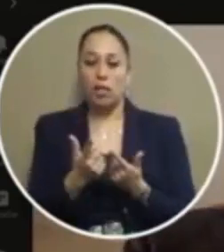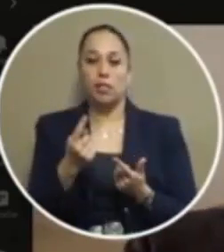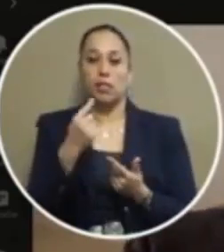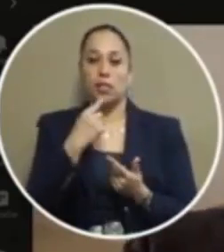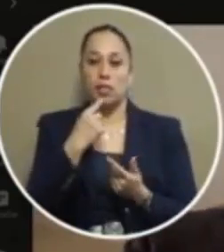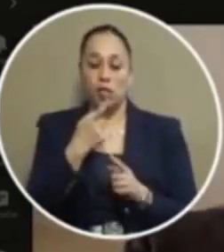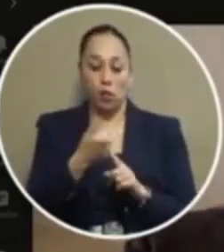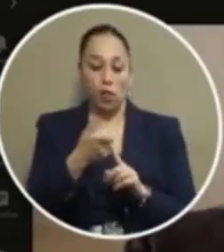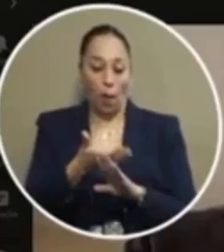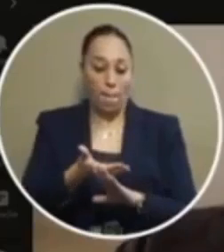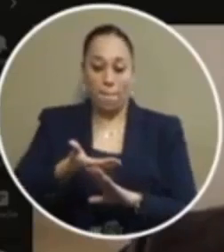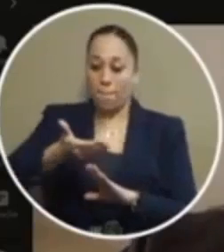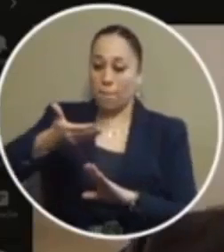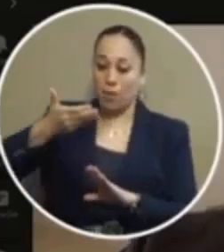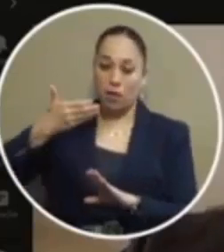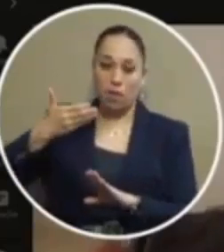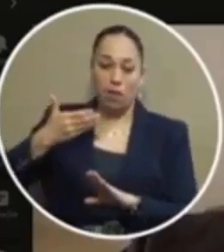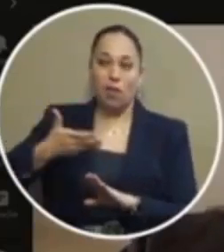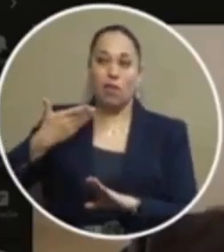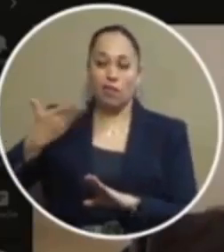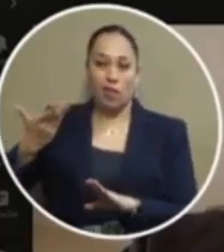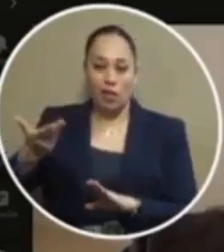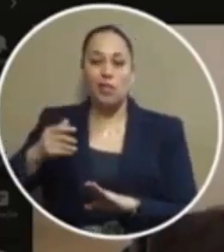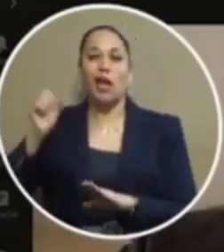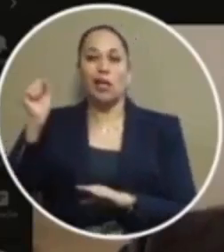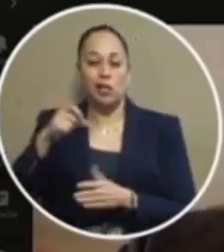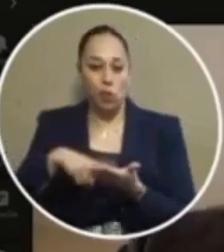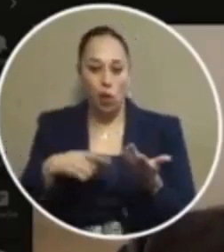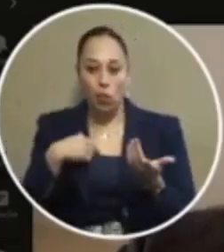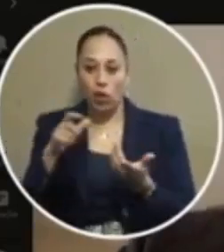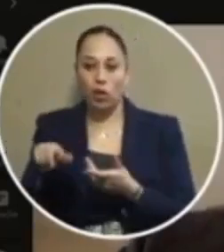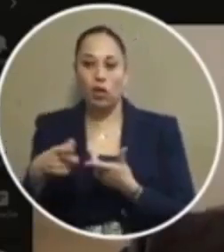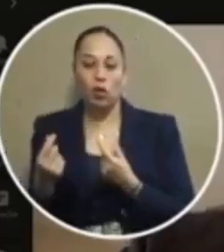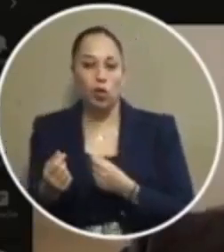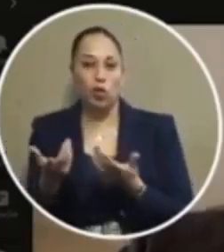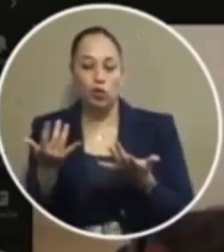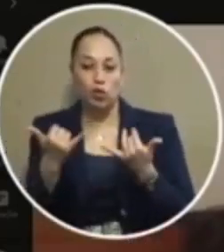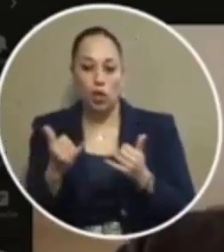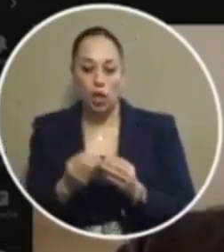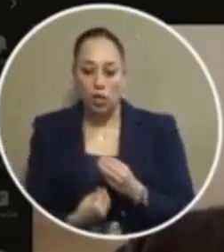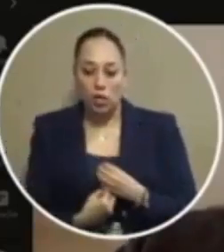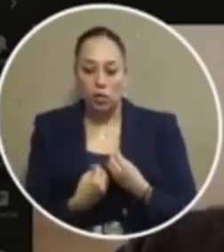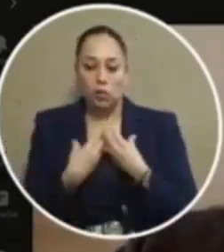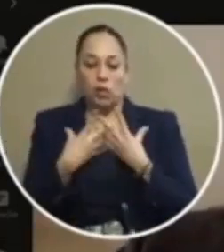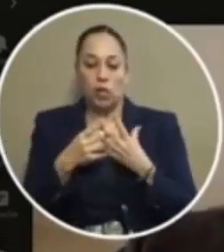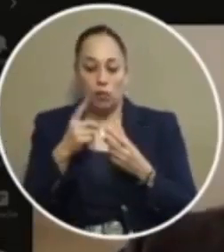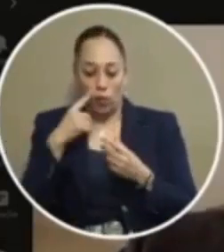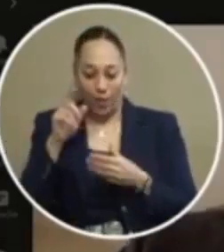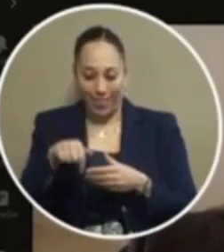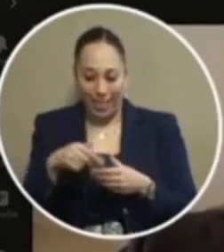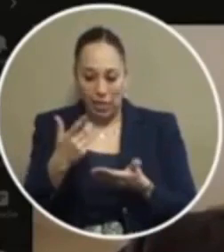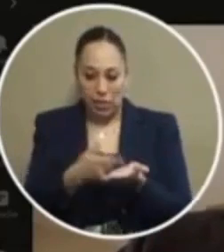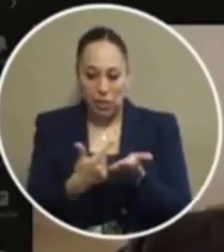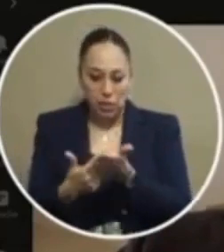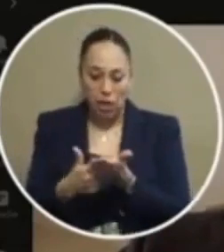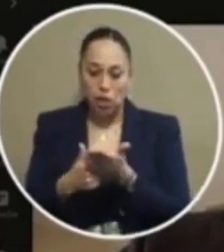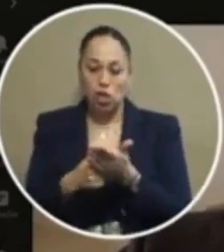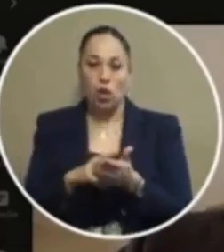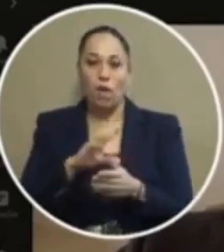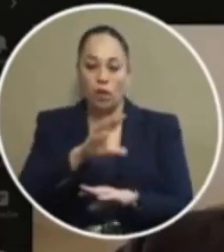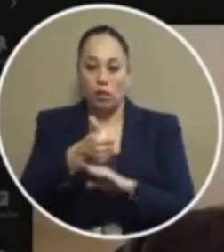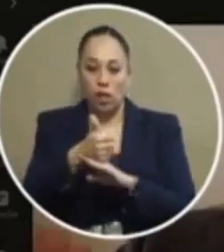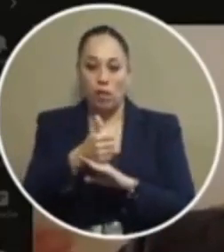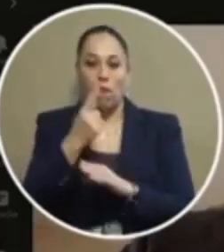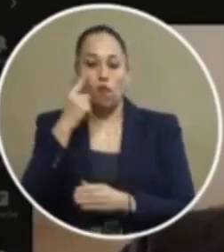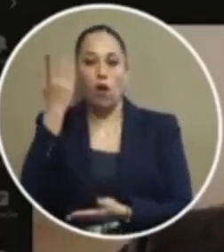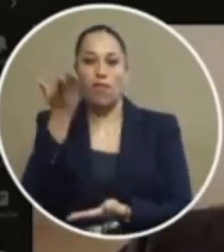from previous directives again i think what we did today is in the spirit of that relative to the discussion relative to the input relative to